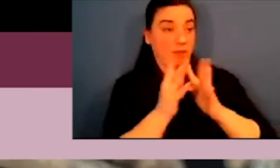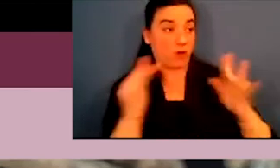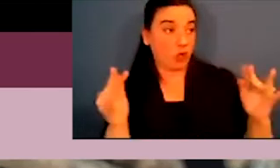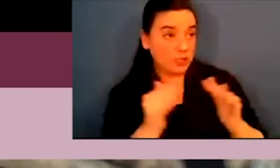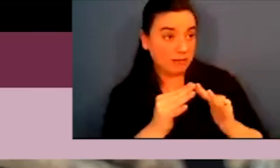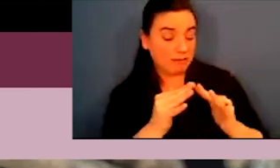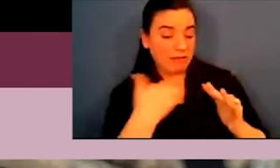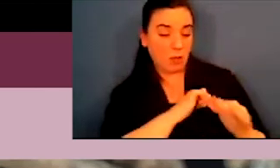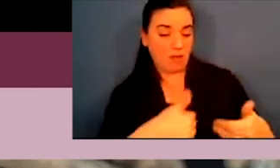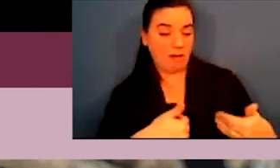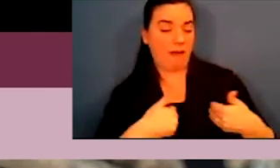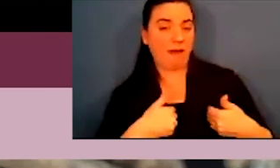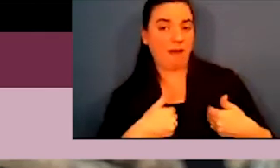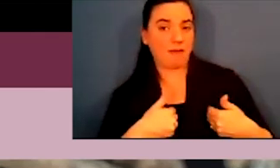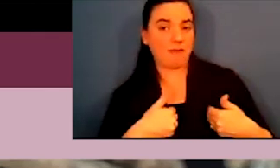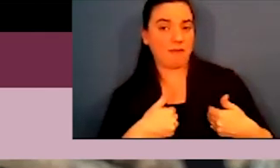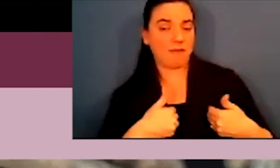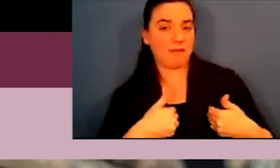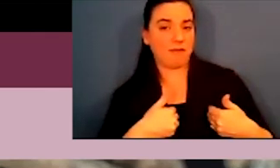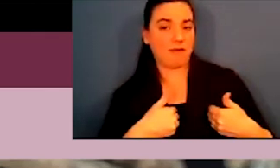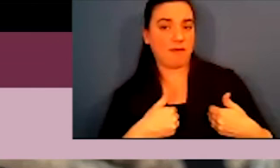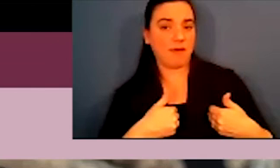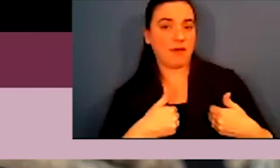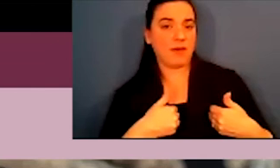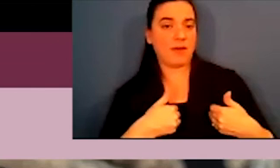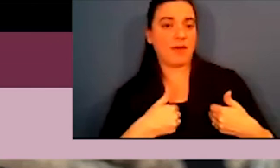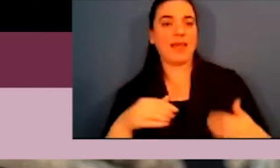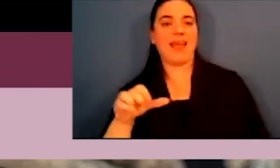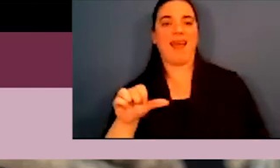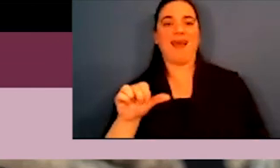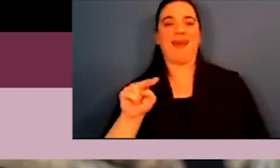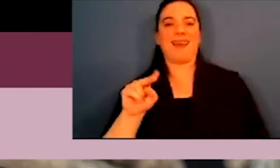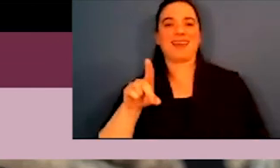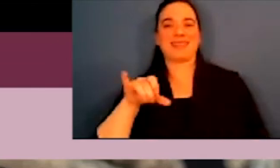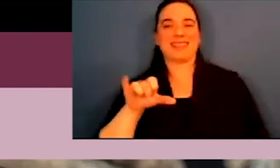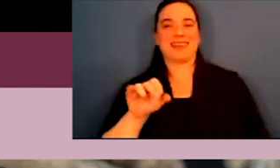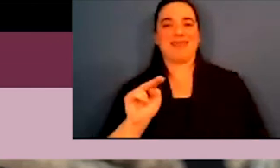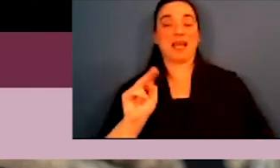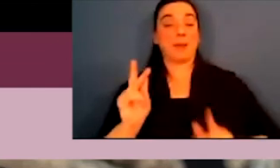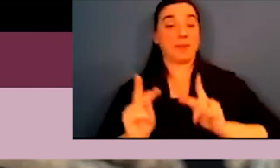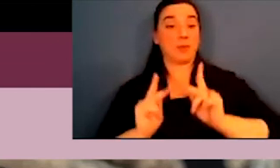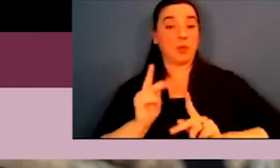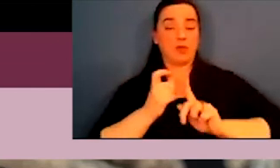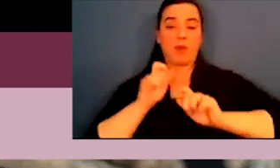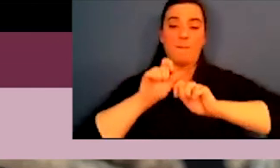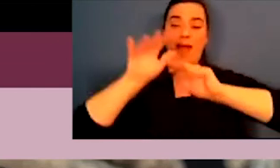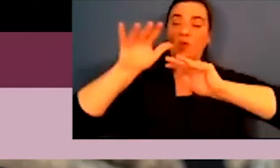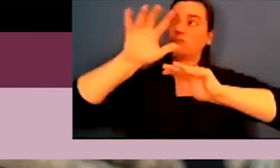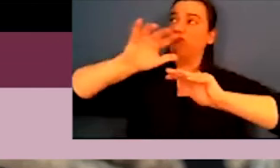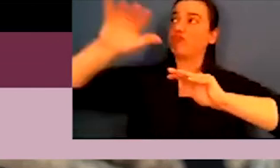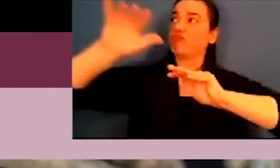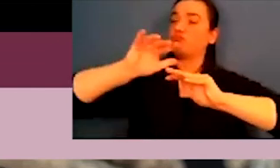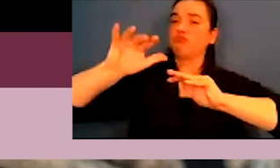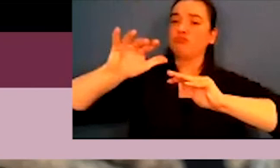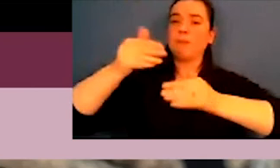So one example of the diversity that we have there are the people, the